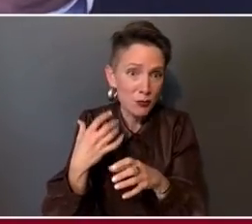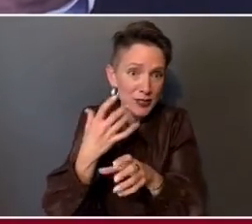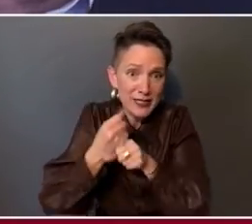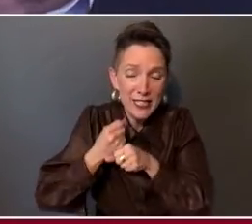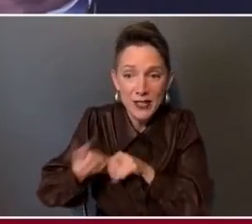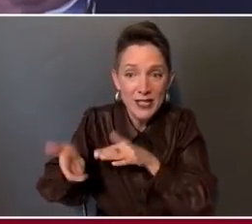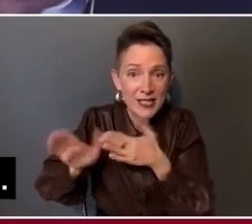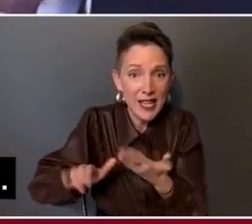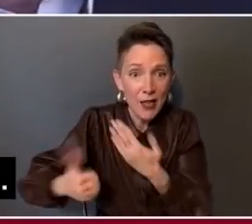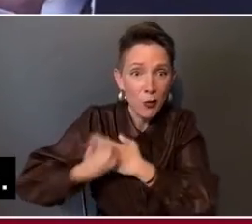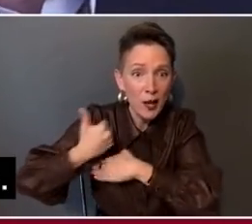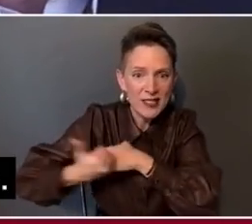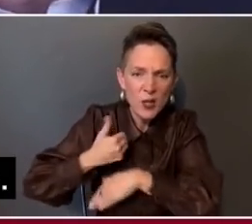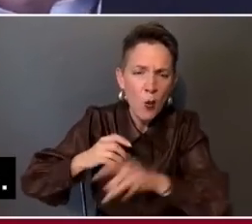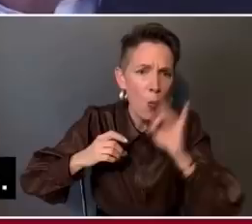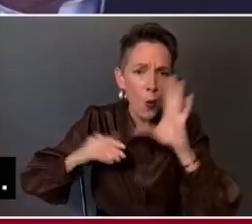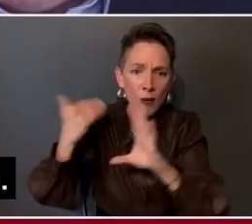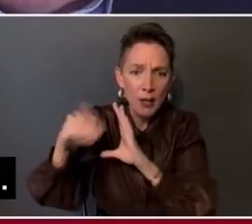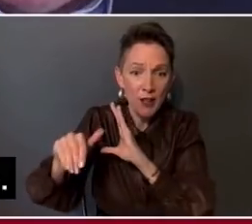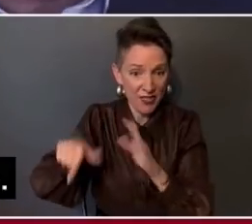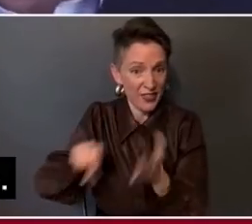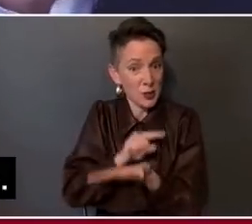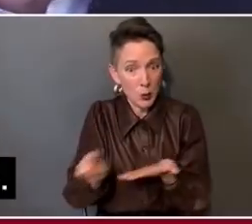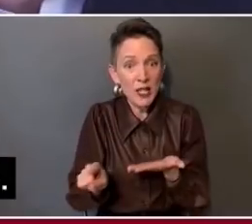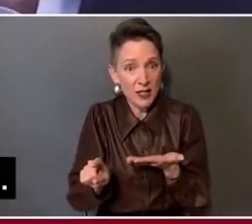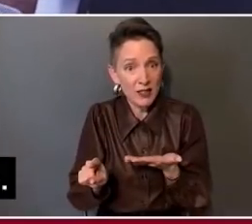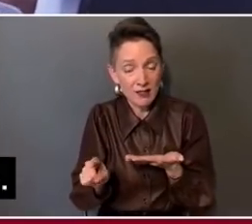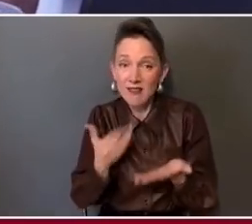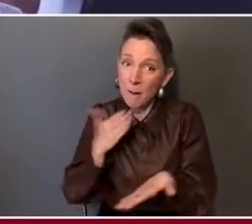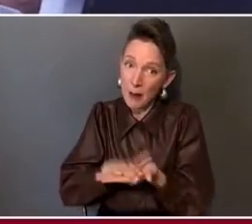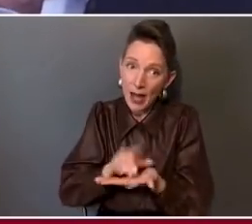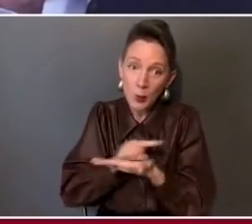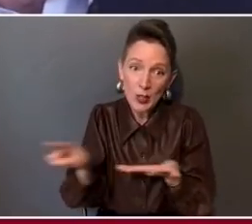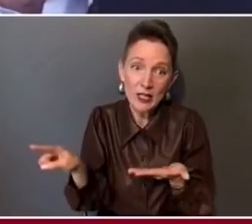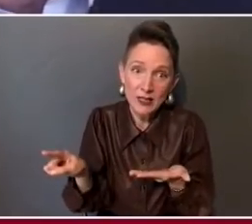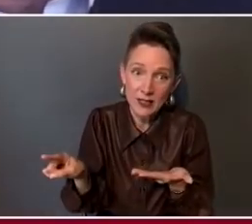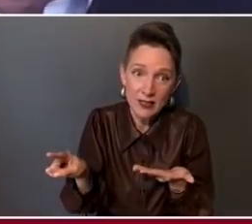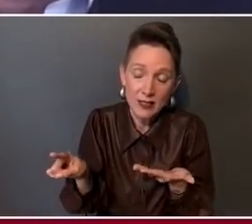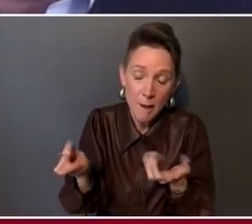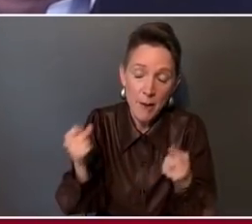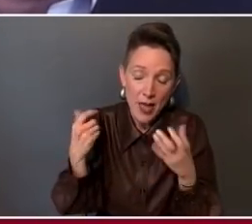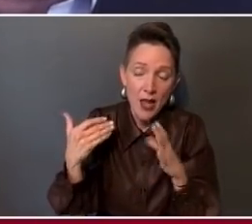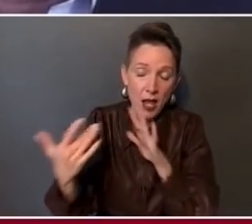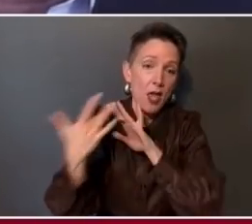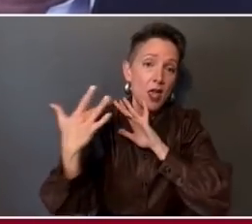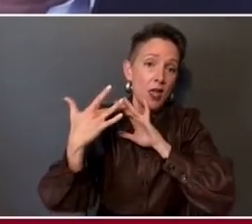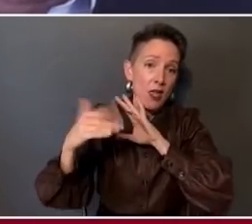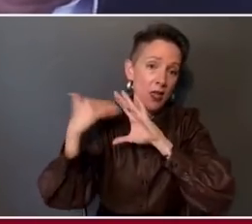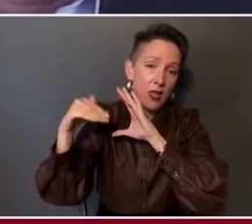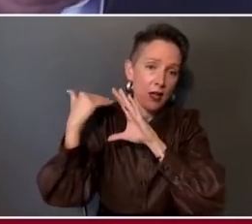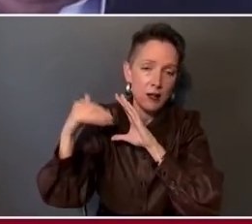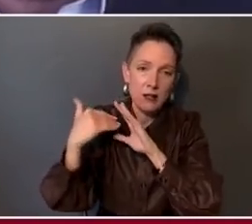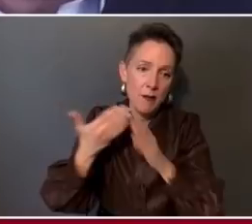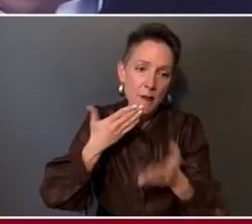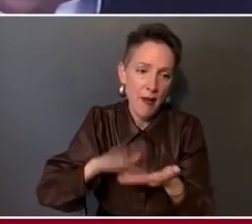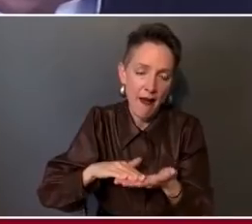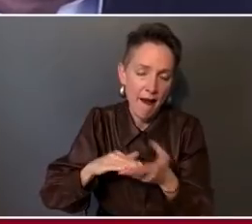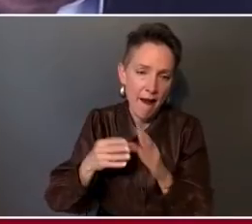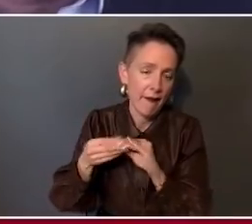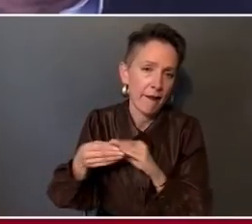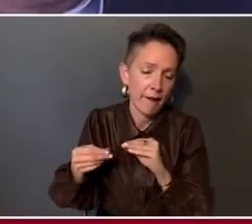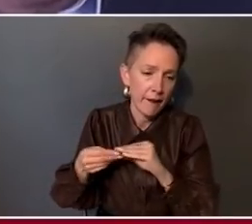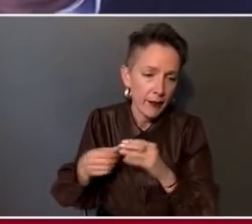horrible, horrible emails. This week has been one of those bad weeks. And I think that I look at this and, you know, I'm